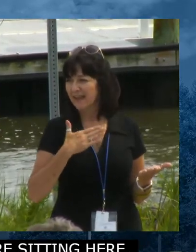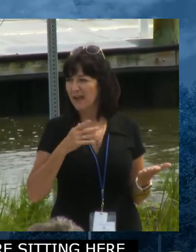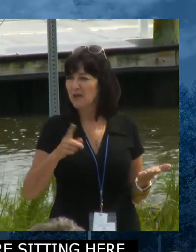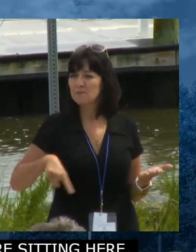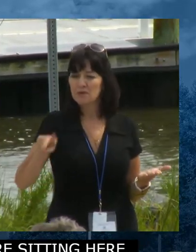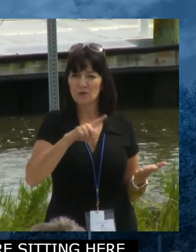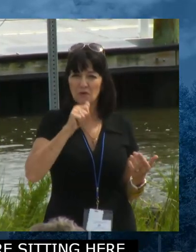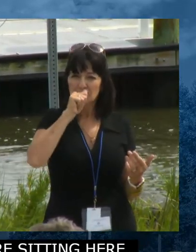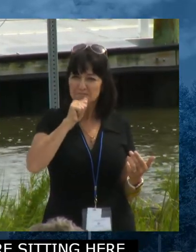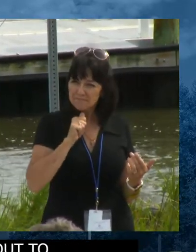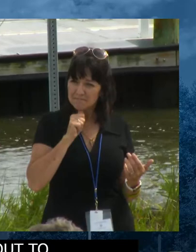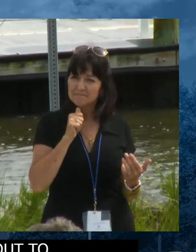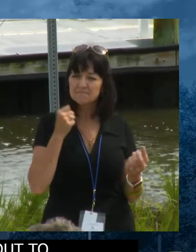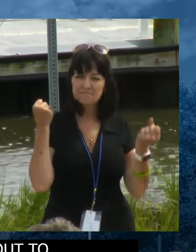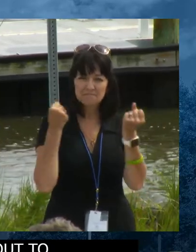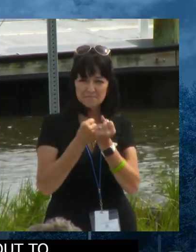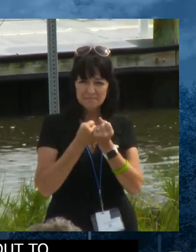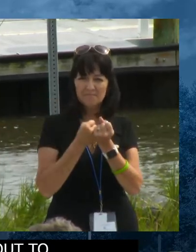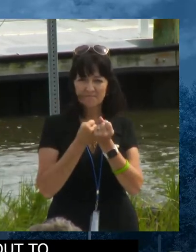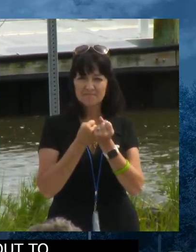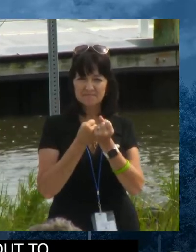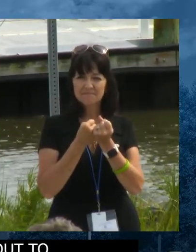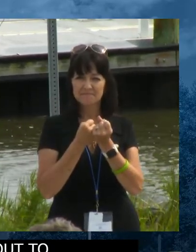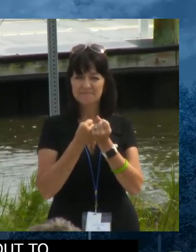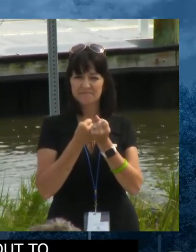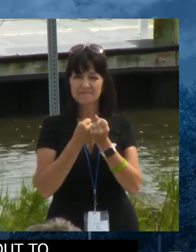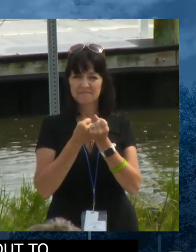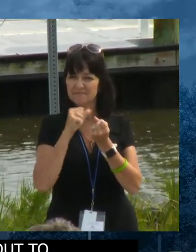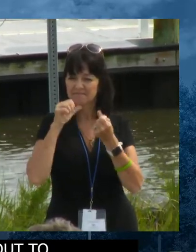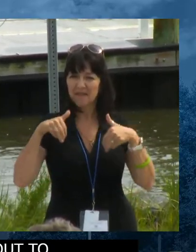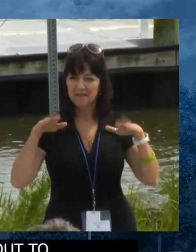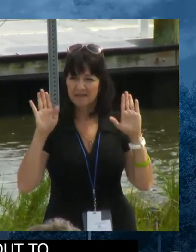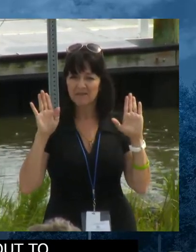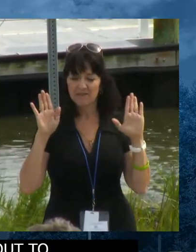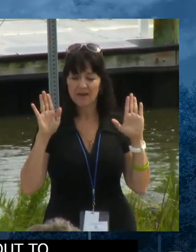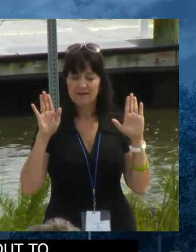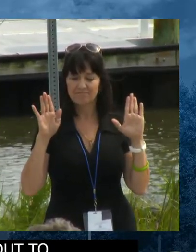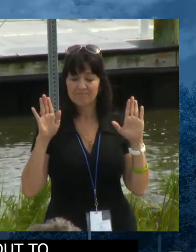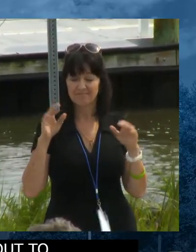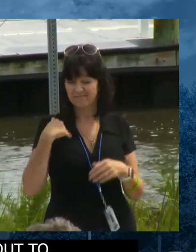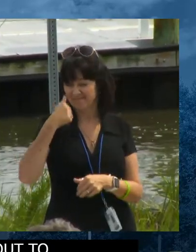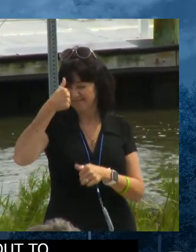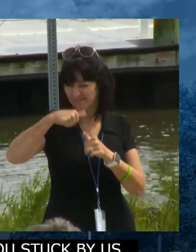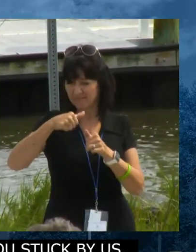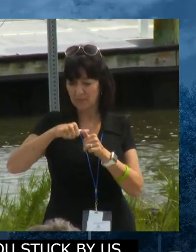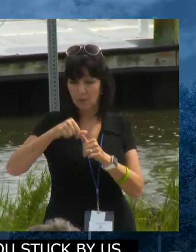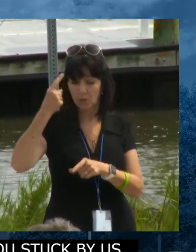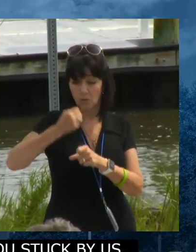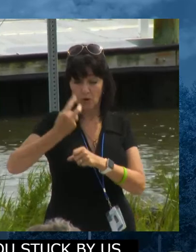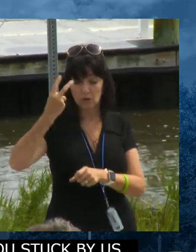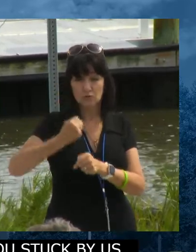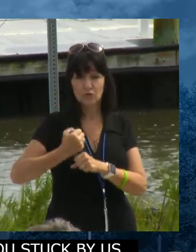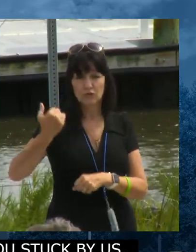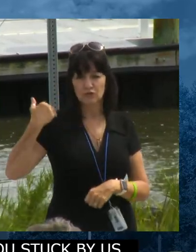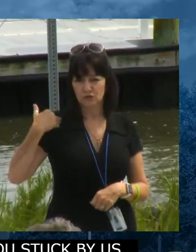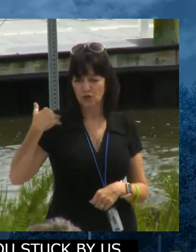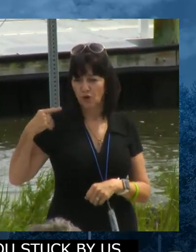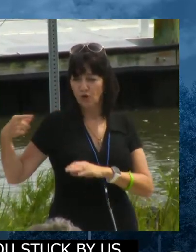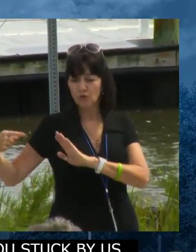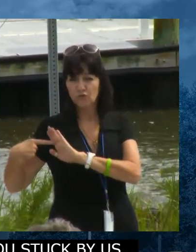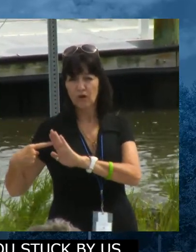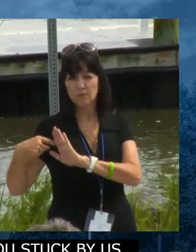really pushed this bill. I could tell you, you know, a couple years ago, when I decided, when Representative Mulrooney